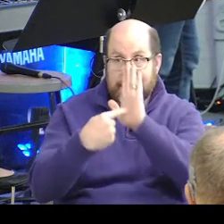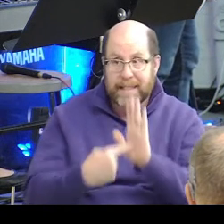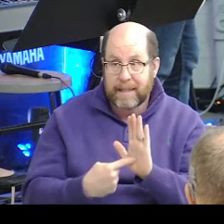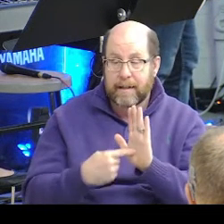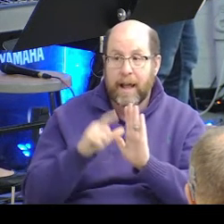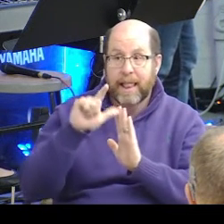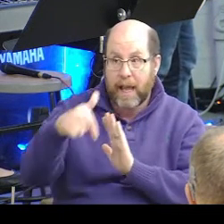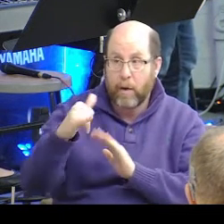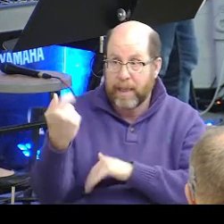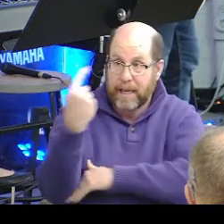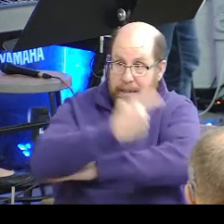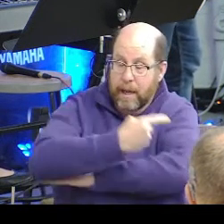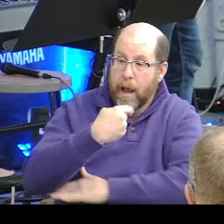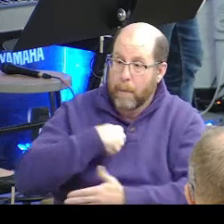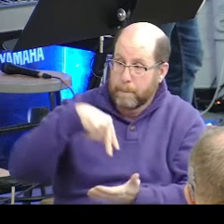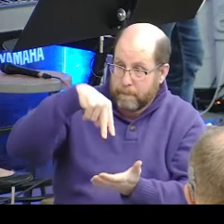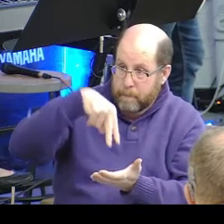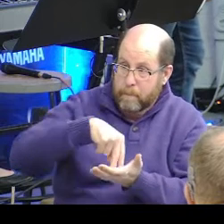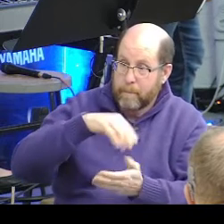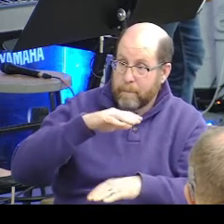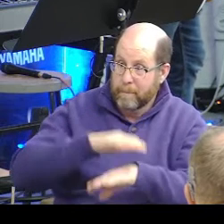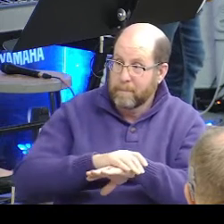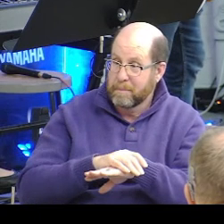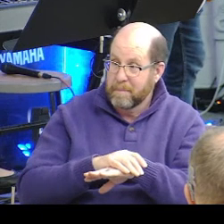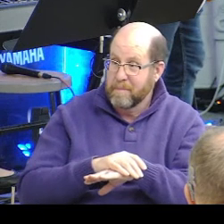Later on that day, I was sitting on the lunch.